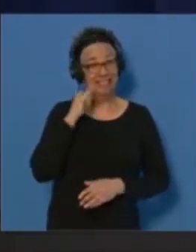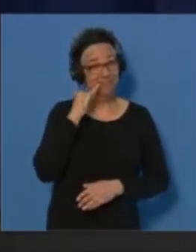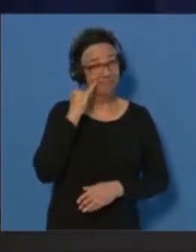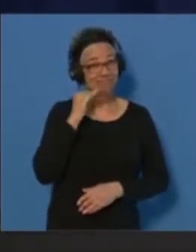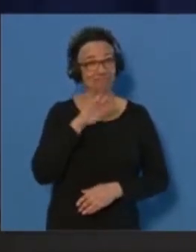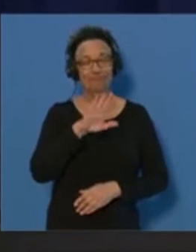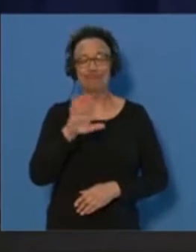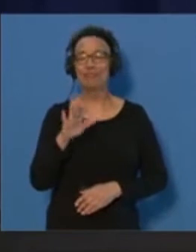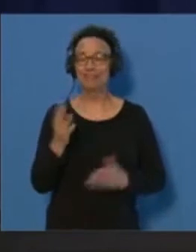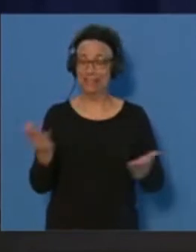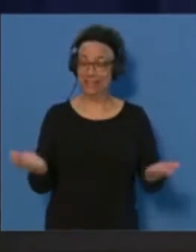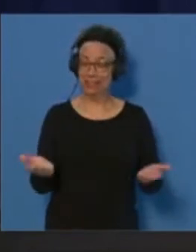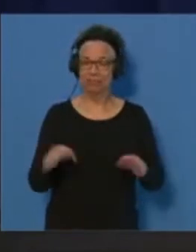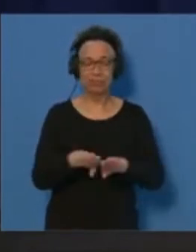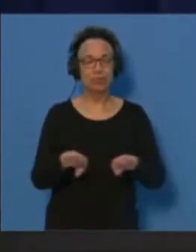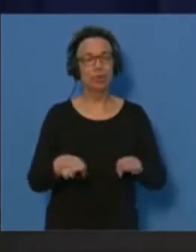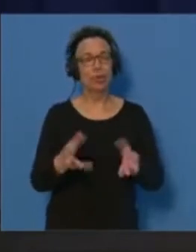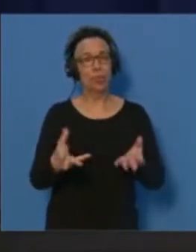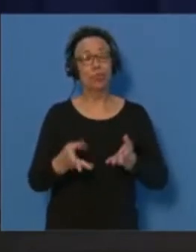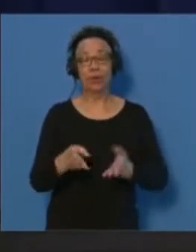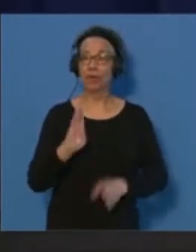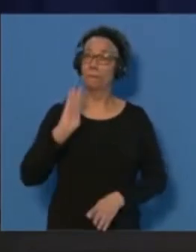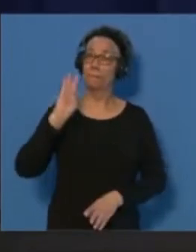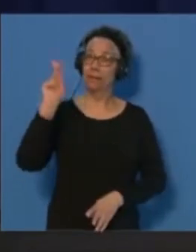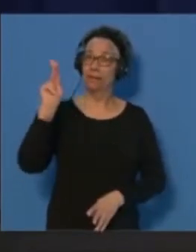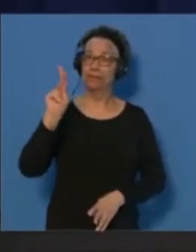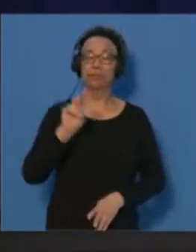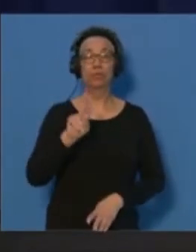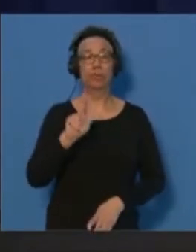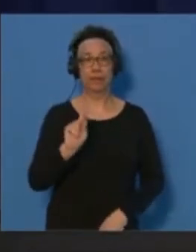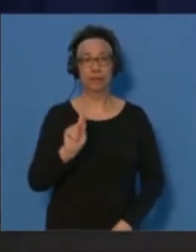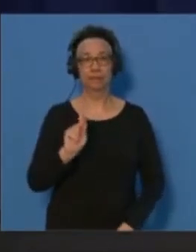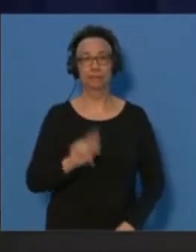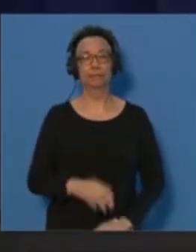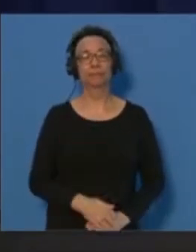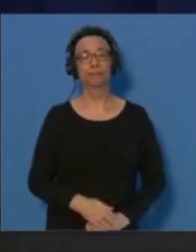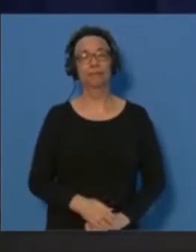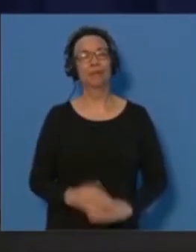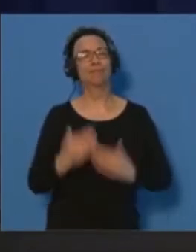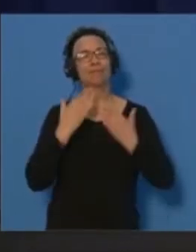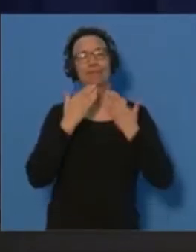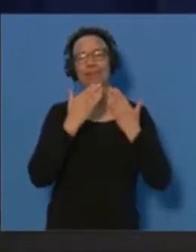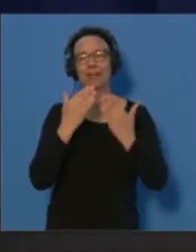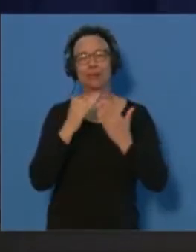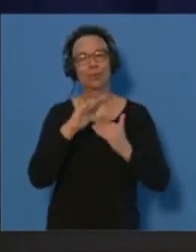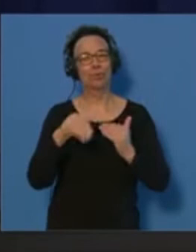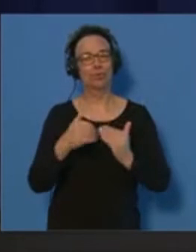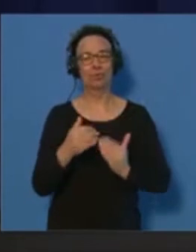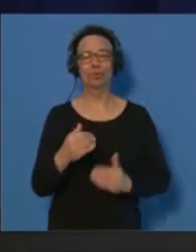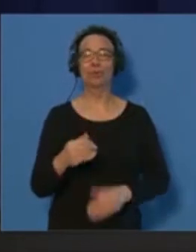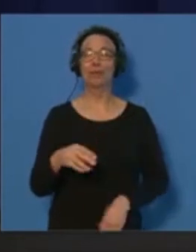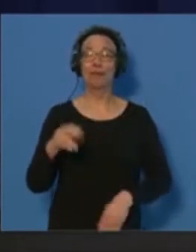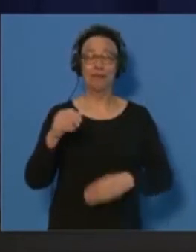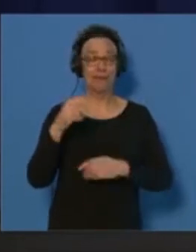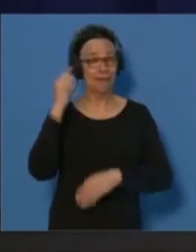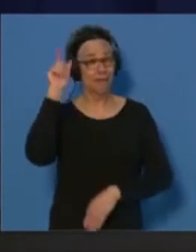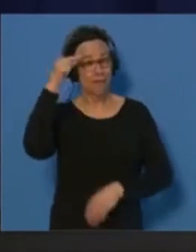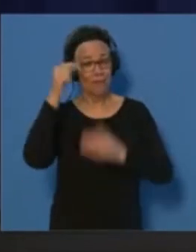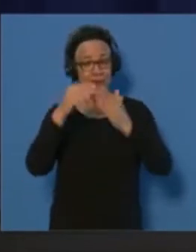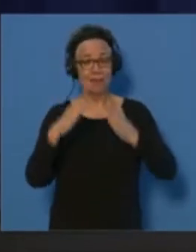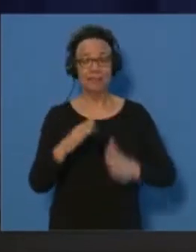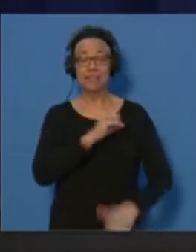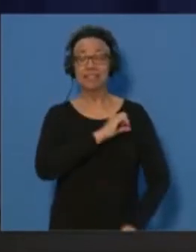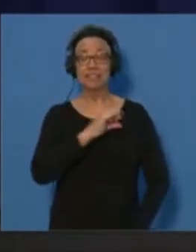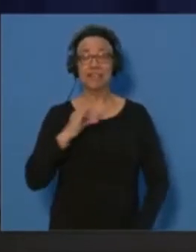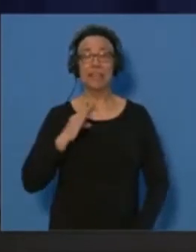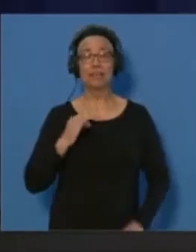Bermuda and wish to get the return flight back to the UK. And I'm grateful to all my staff at Government House, as well as to